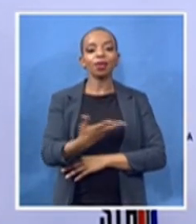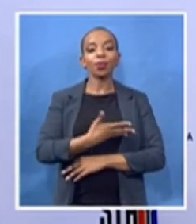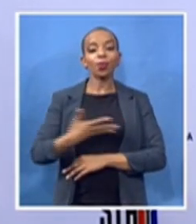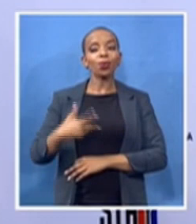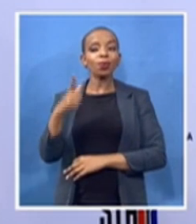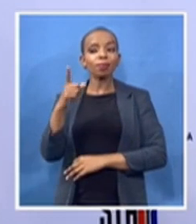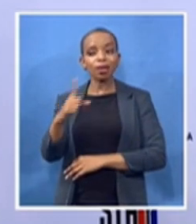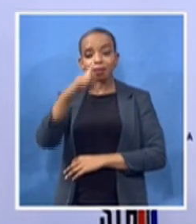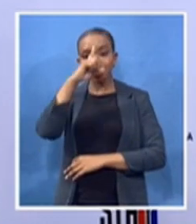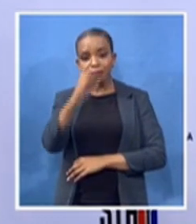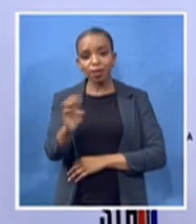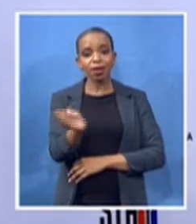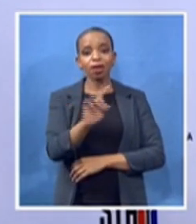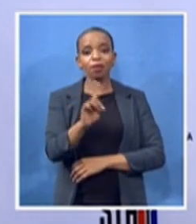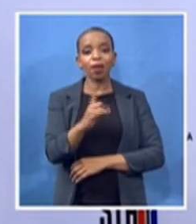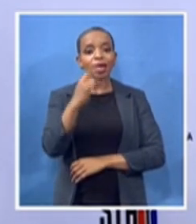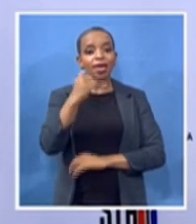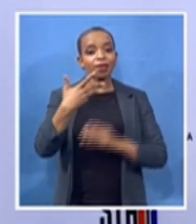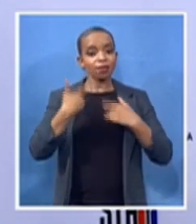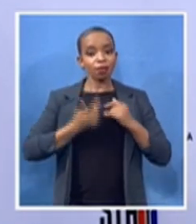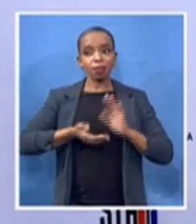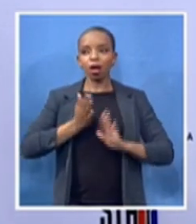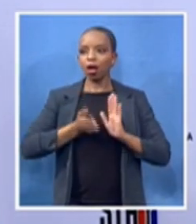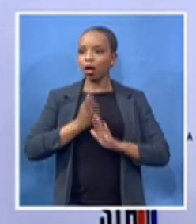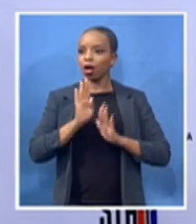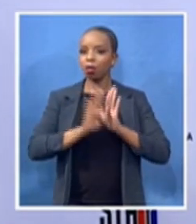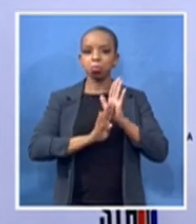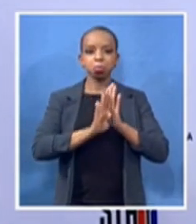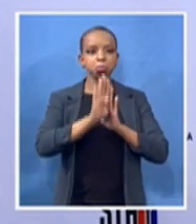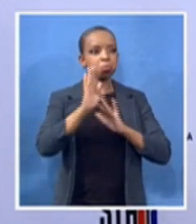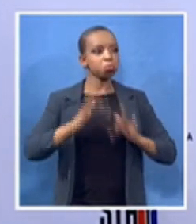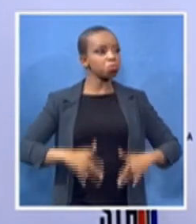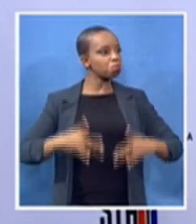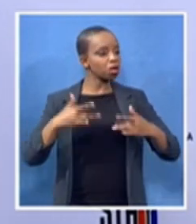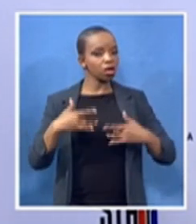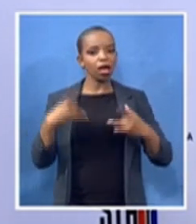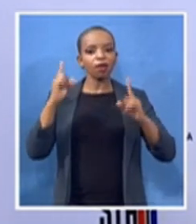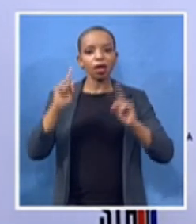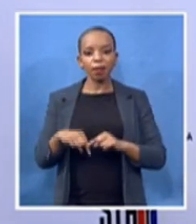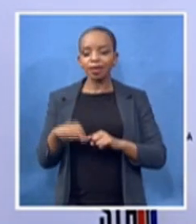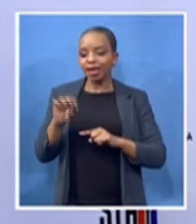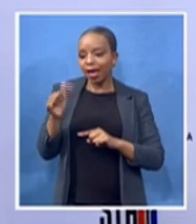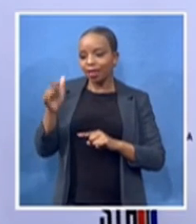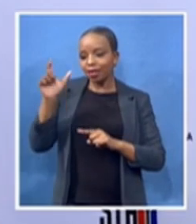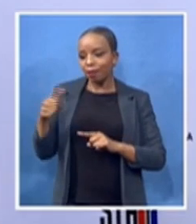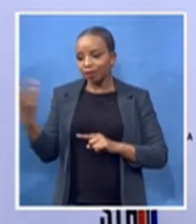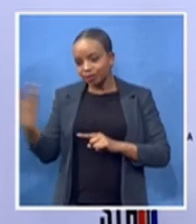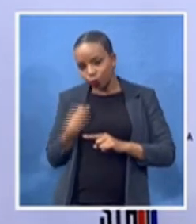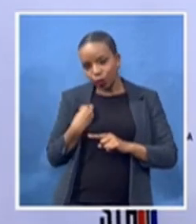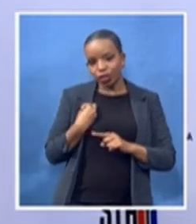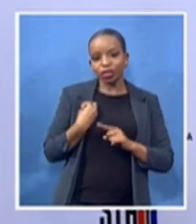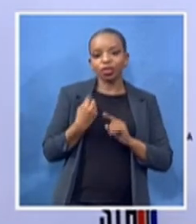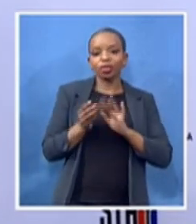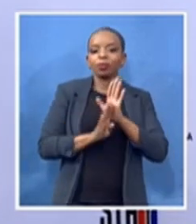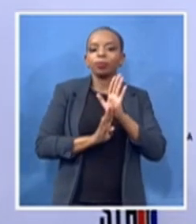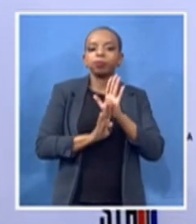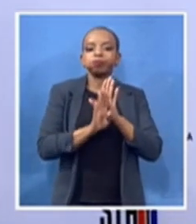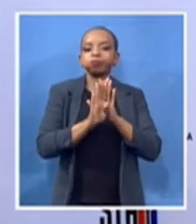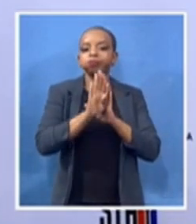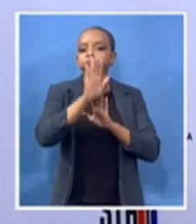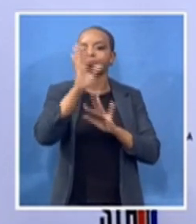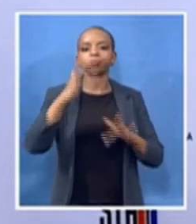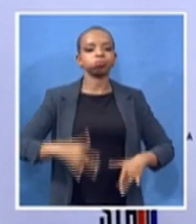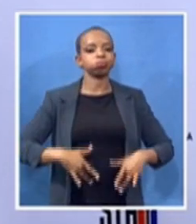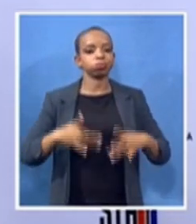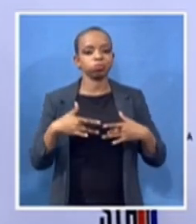creates a ripple effect because when you bring someone else up and they bring someone else up then that's how we rise as a community and it's time